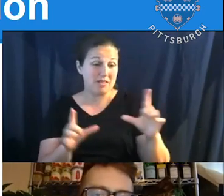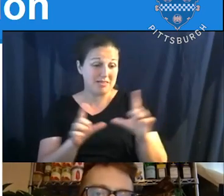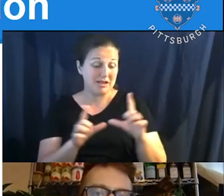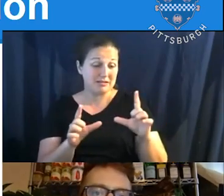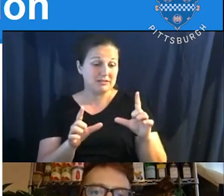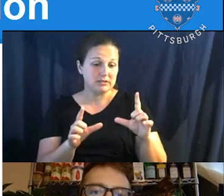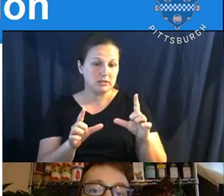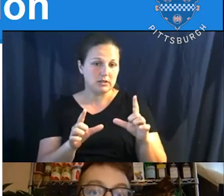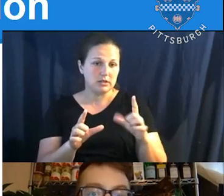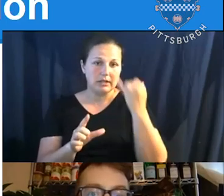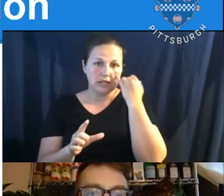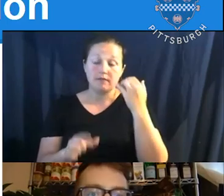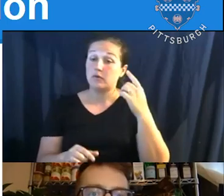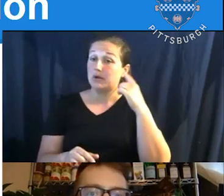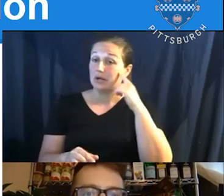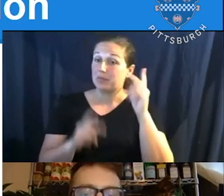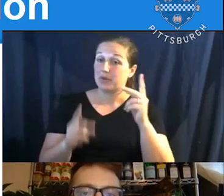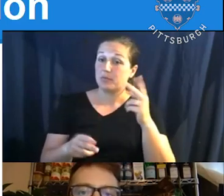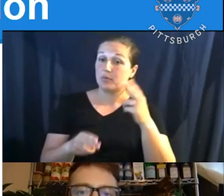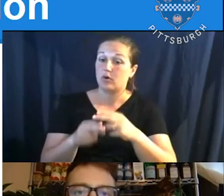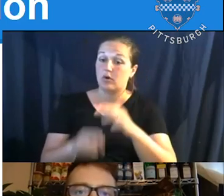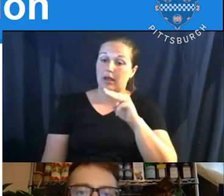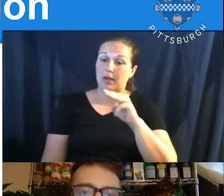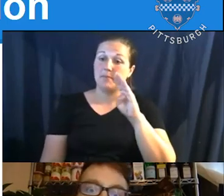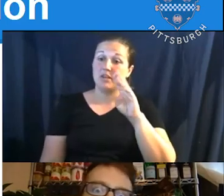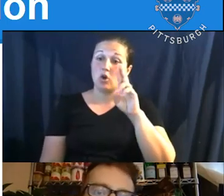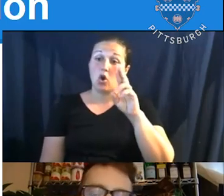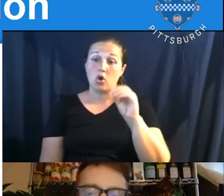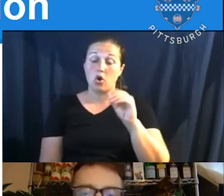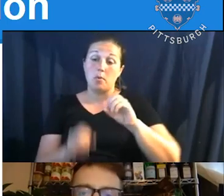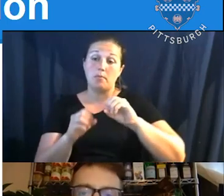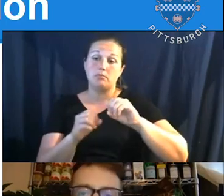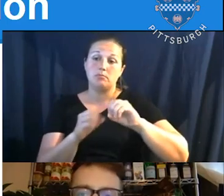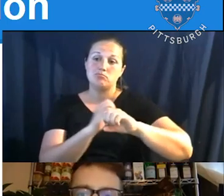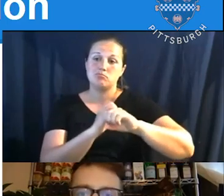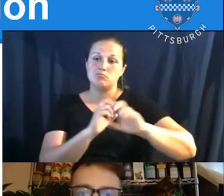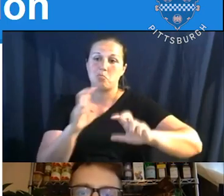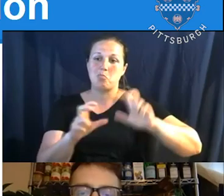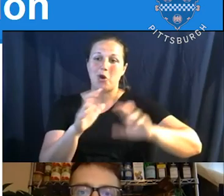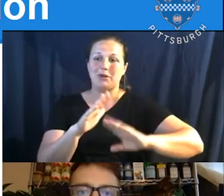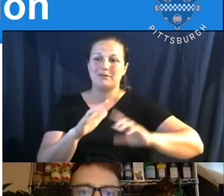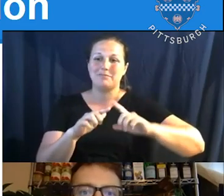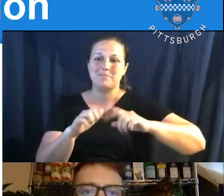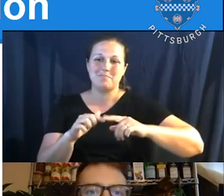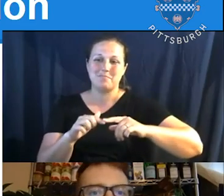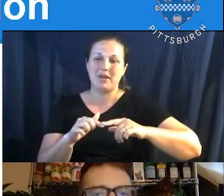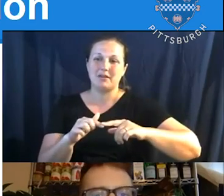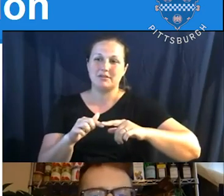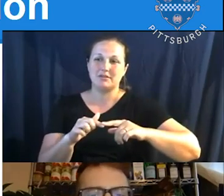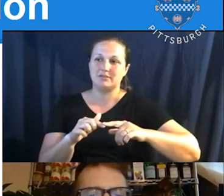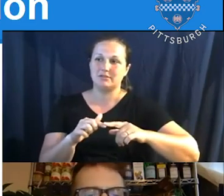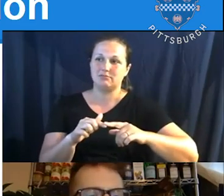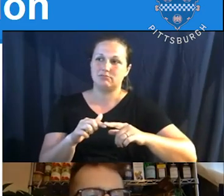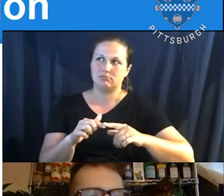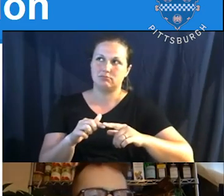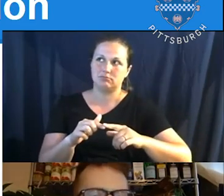opportunities, that's kind how government people talk about things. Um, instead of saying advertising, that's the fancy language they like to use. Um, but I'm not, I don't